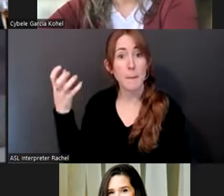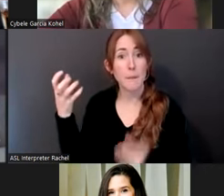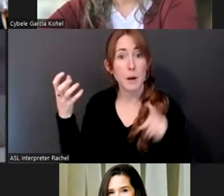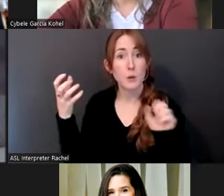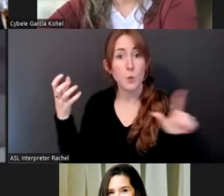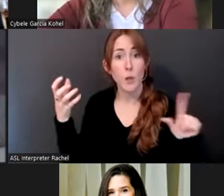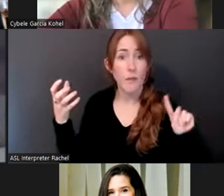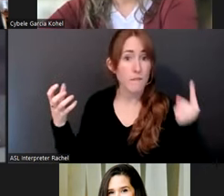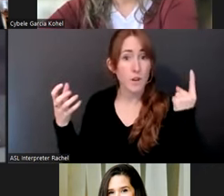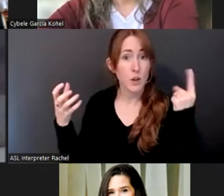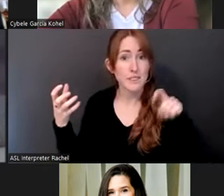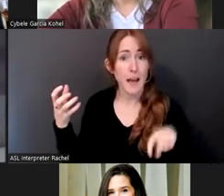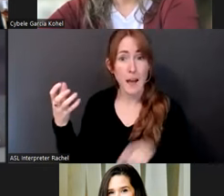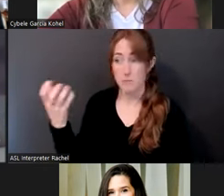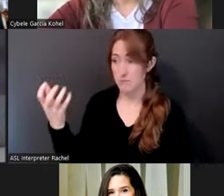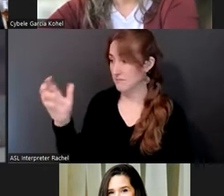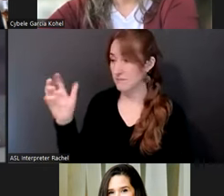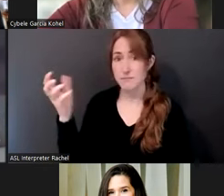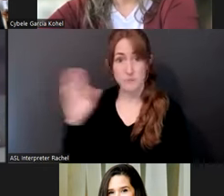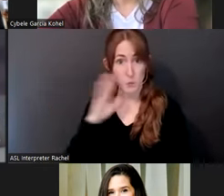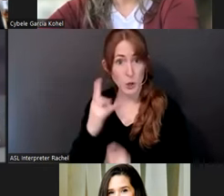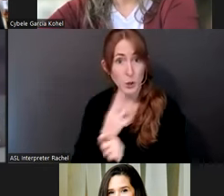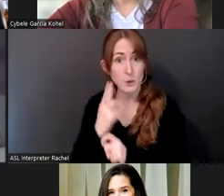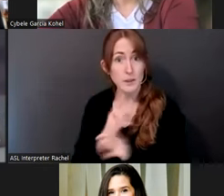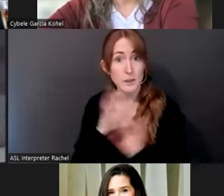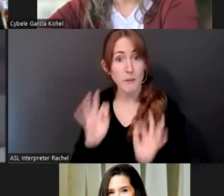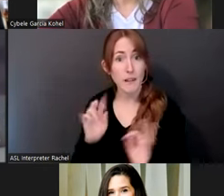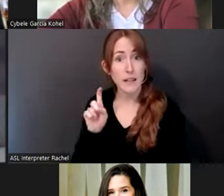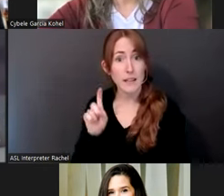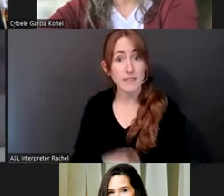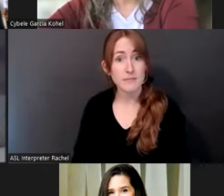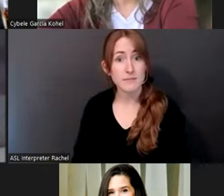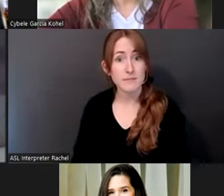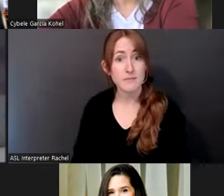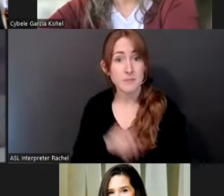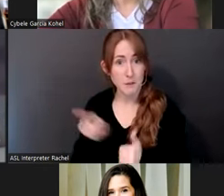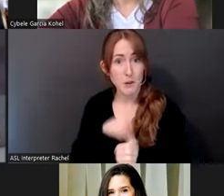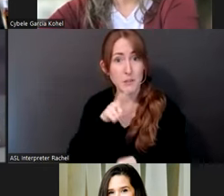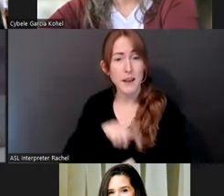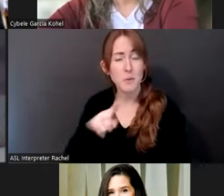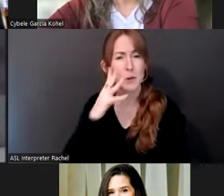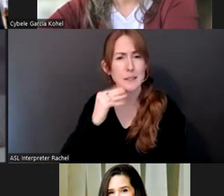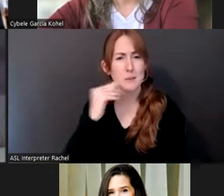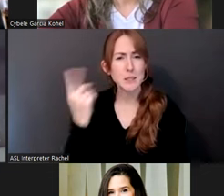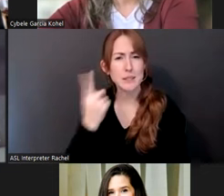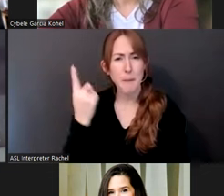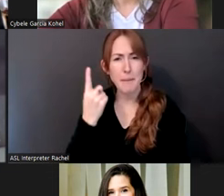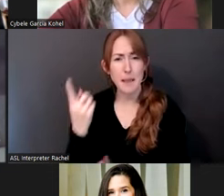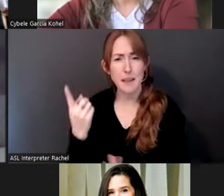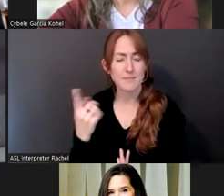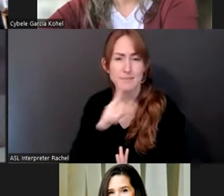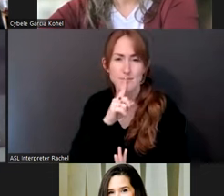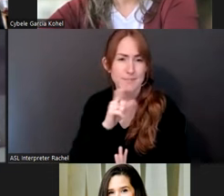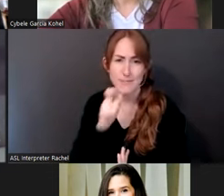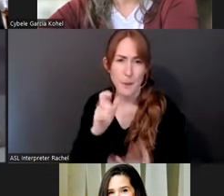how to use it perfectly, right? shouldn't, the first time you do something or use something, it's not going to be perfect, right? And you